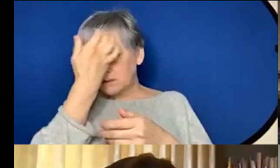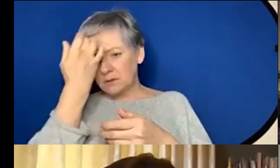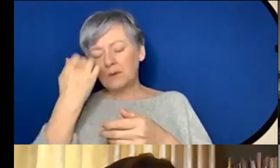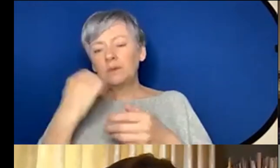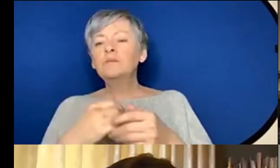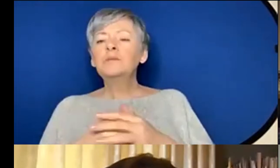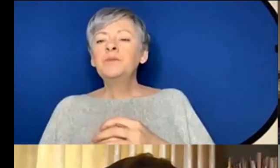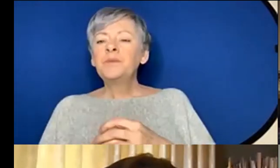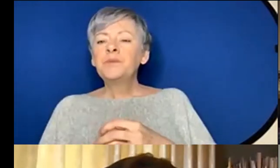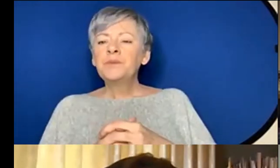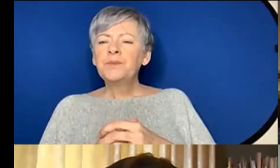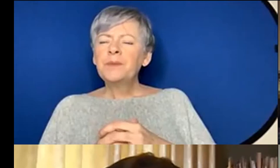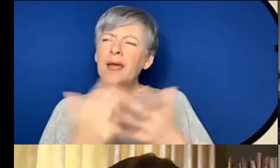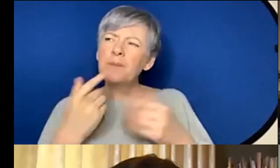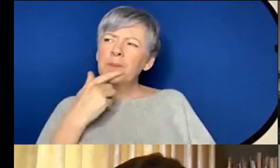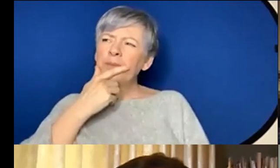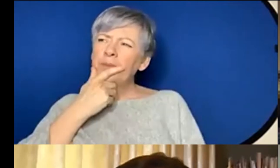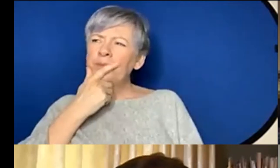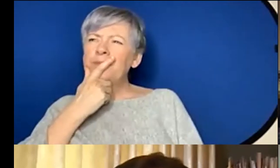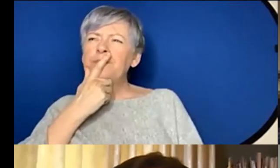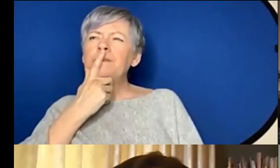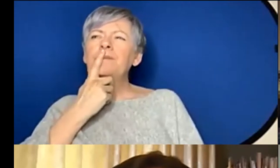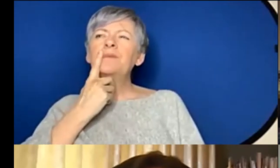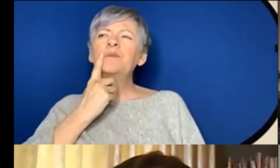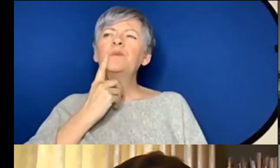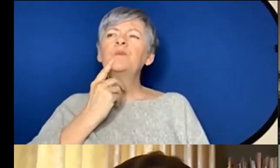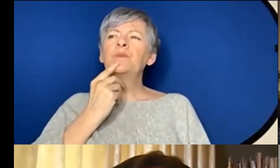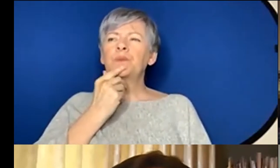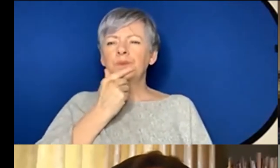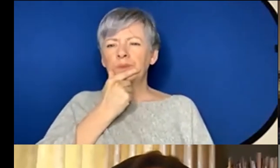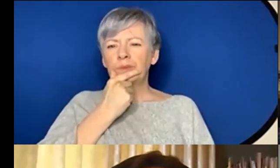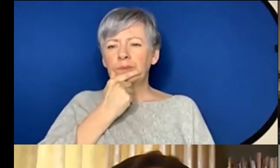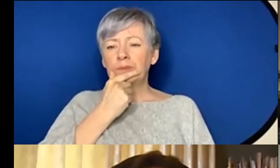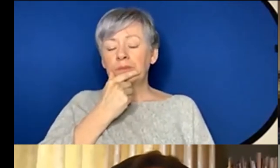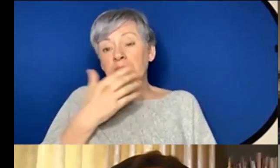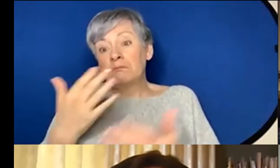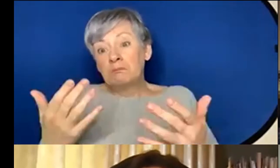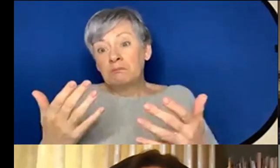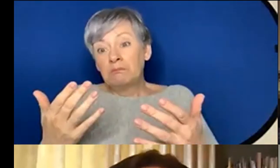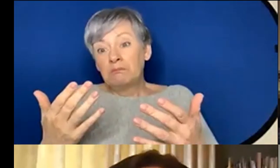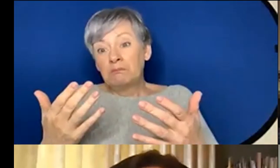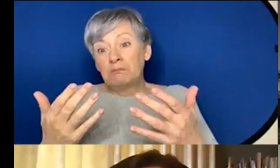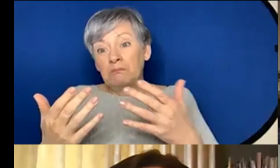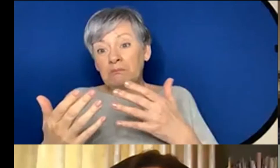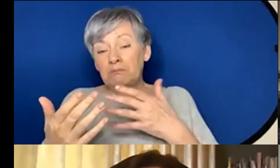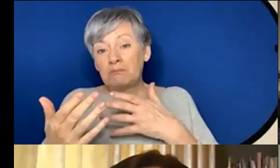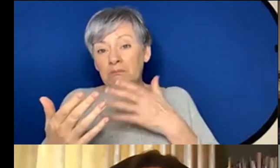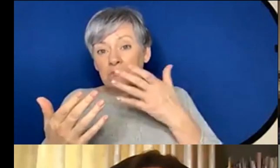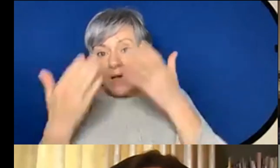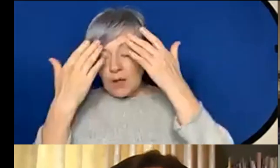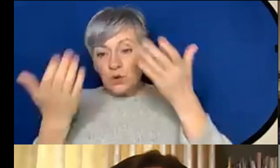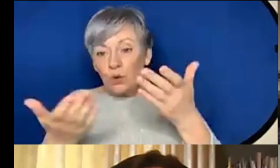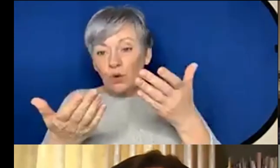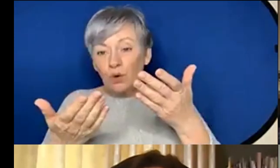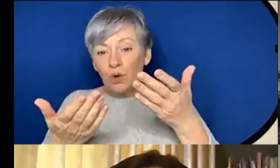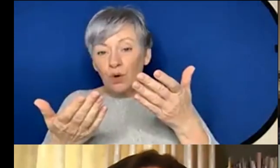um I mean I guess so if you want to I mean